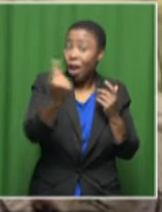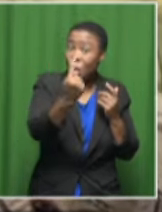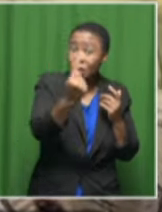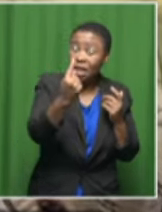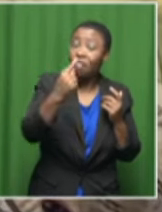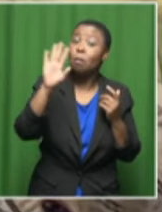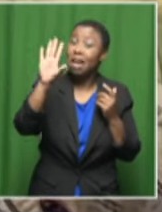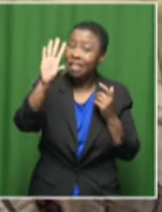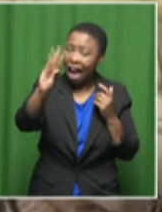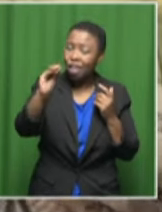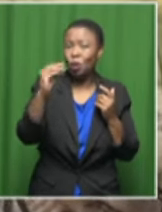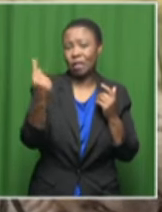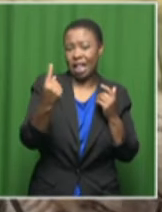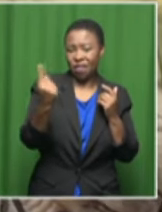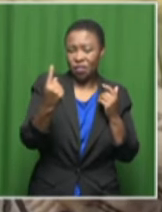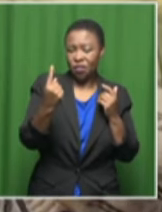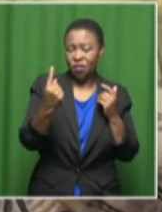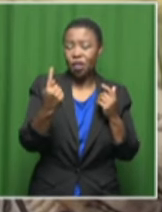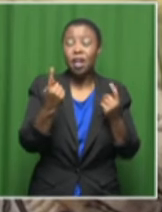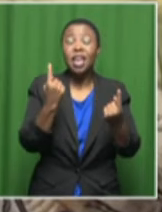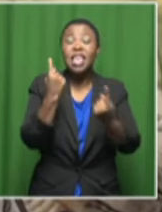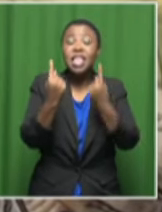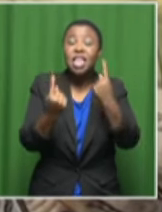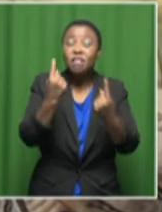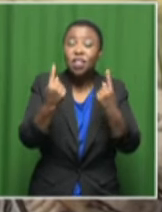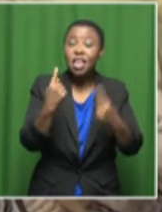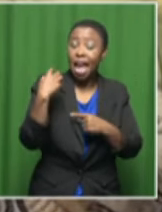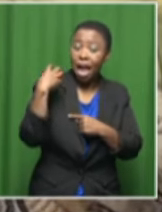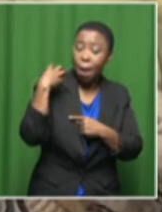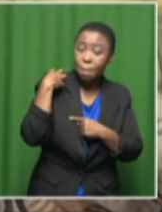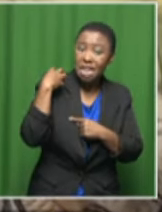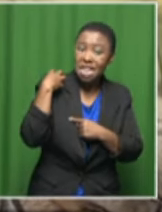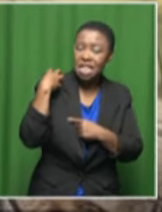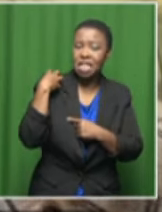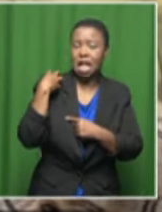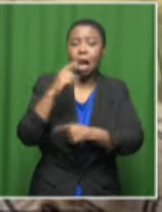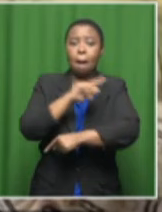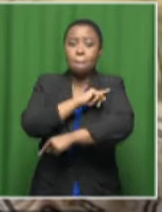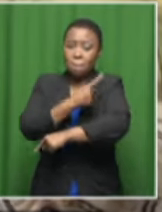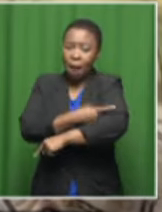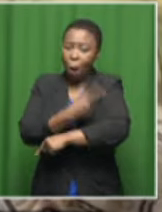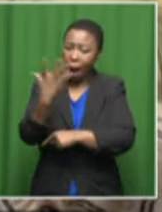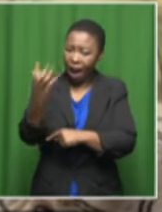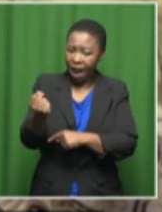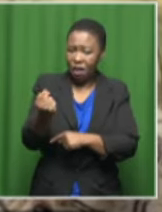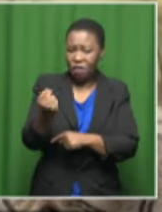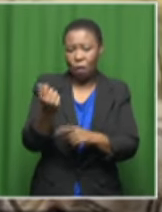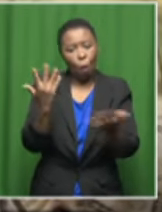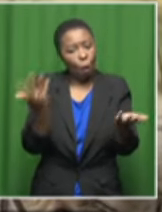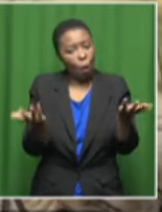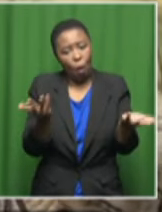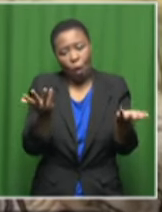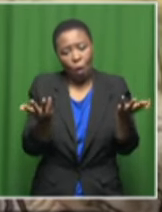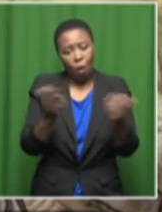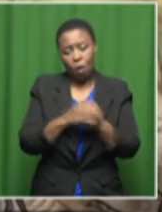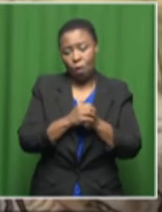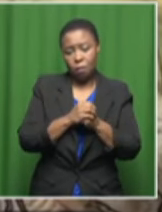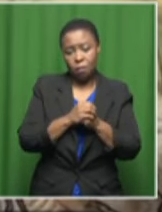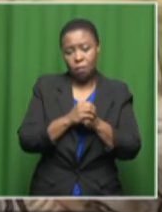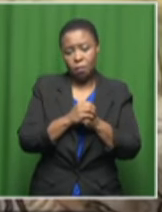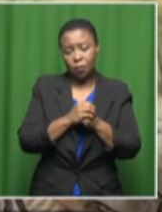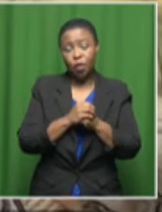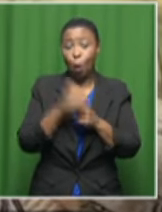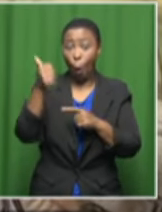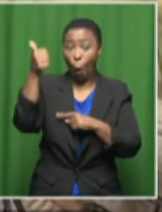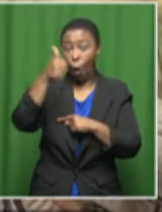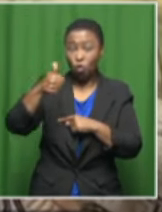whether even as a minister she had the power or even, you know, the authority to